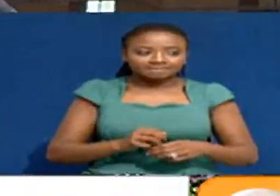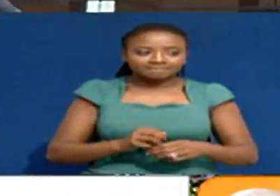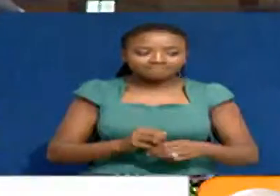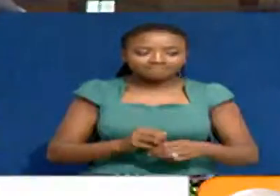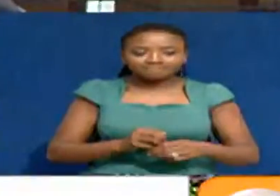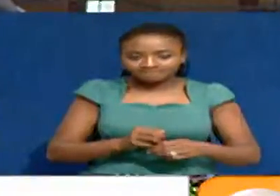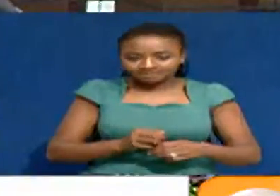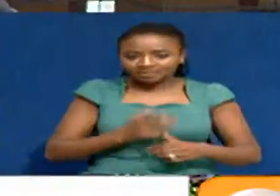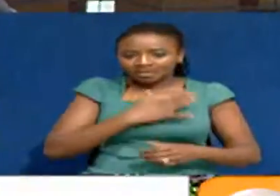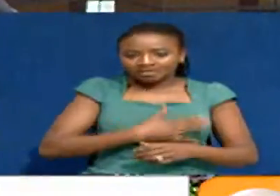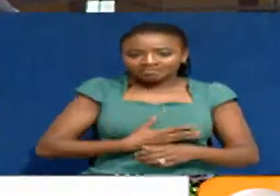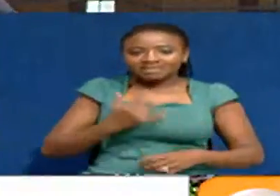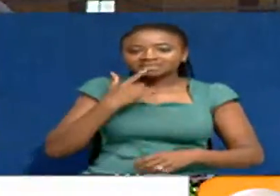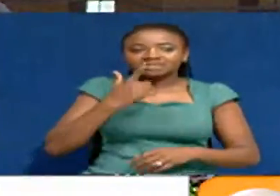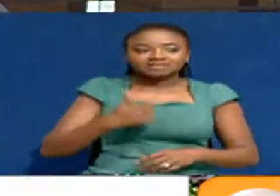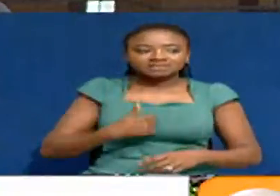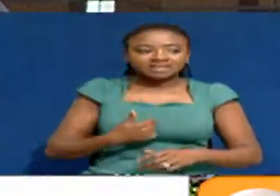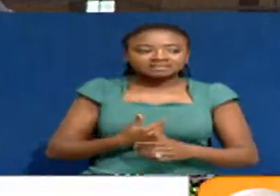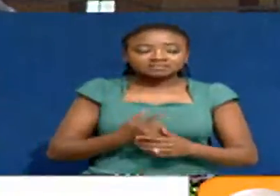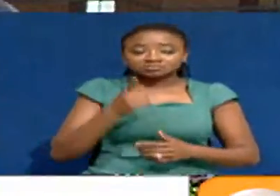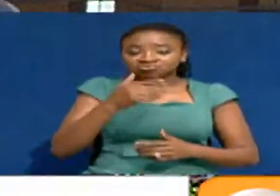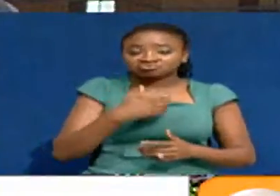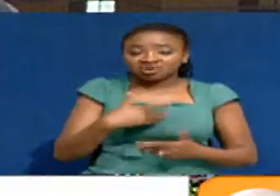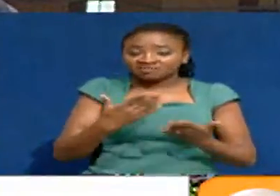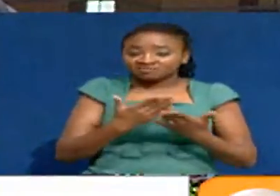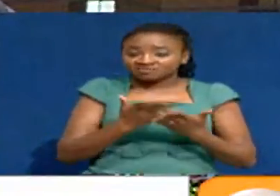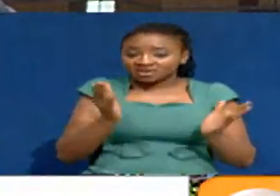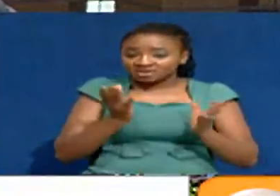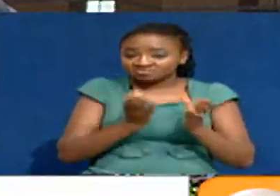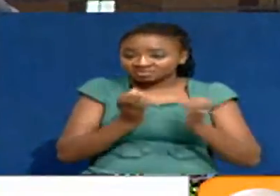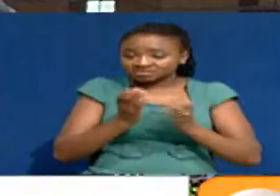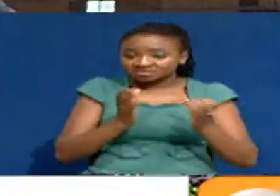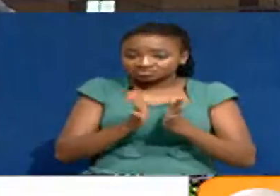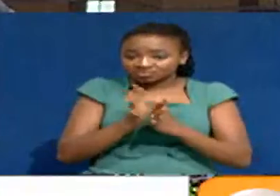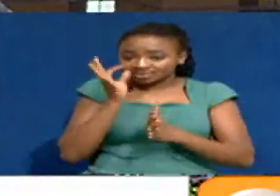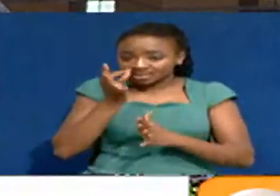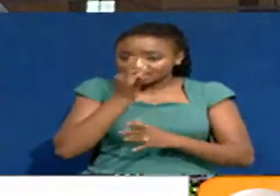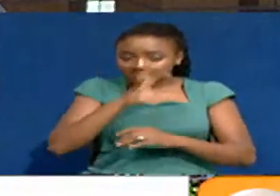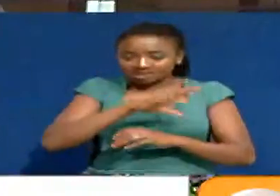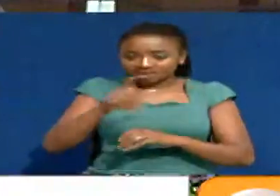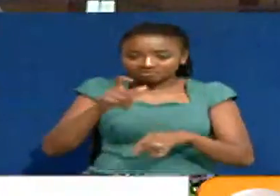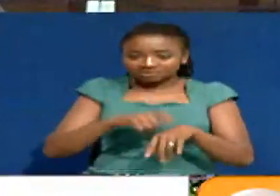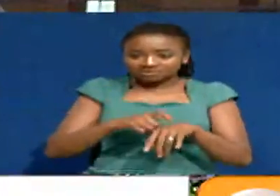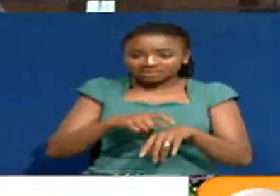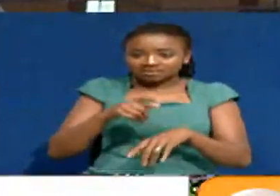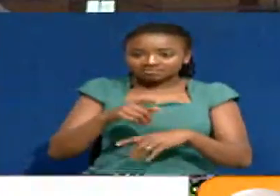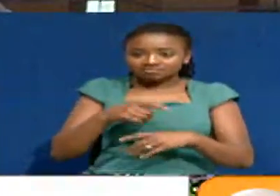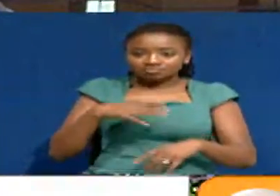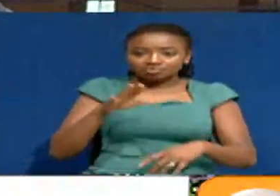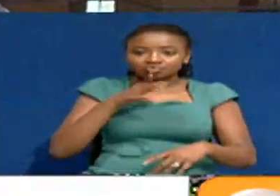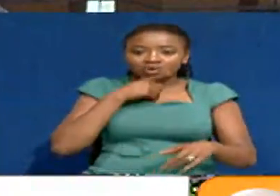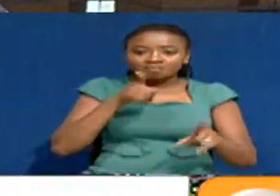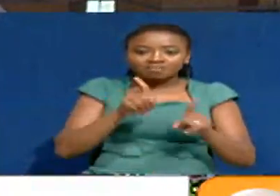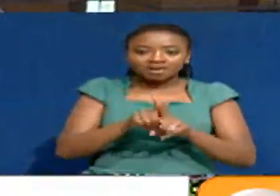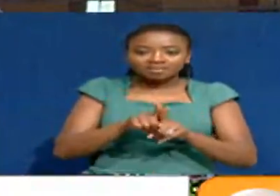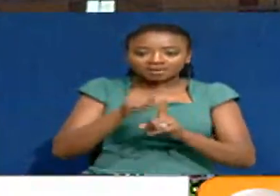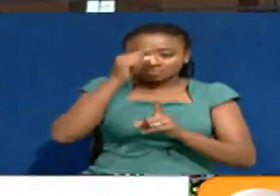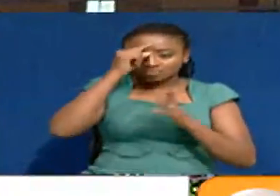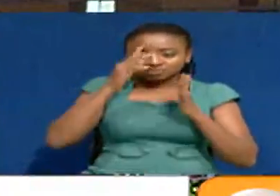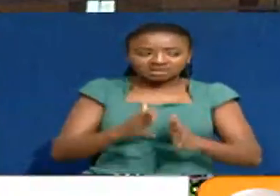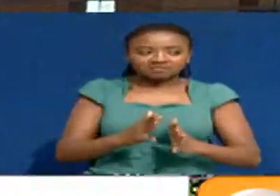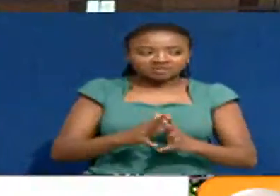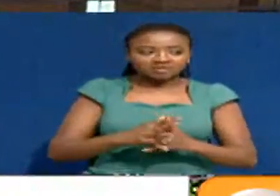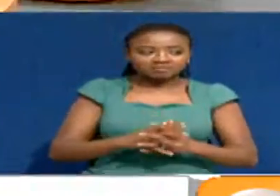Honorable Gashagwa, tell us this. Did you do any business with Nyeri County when your late brother was governor? Okay,